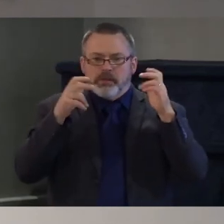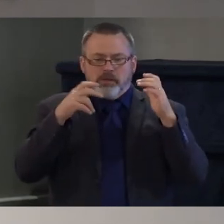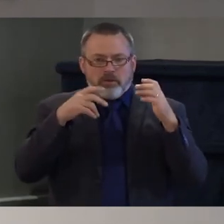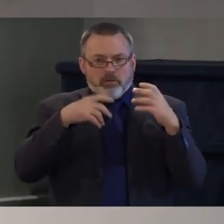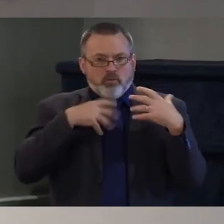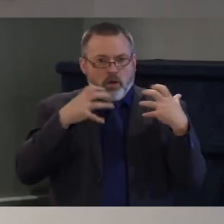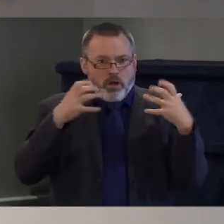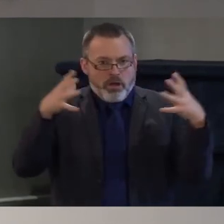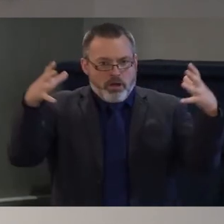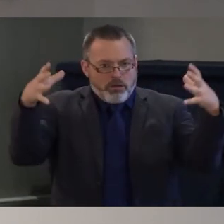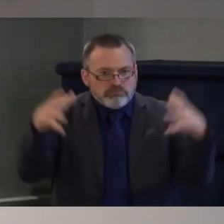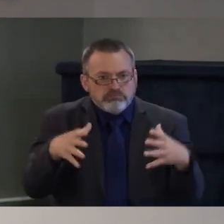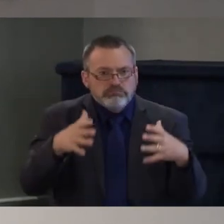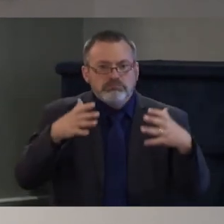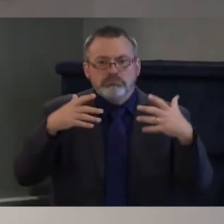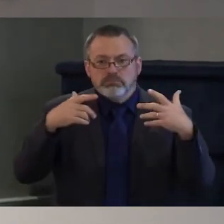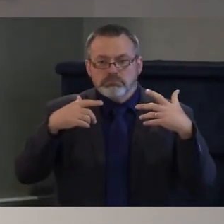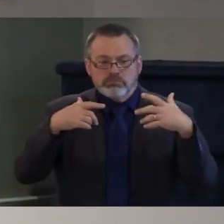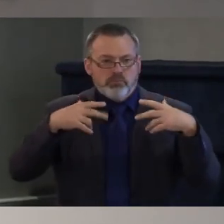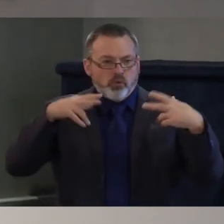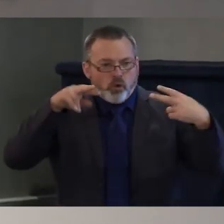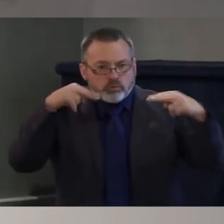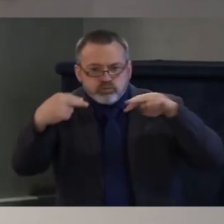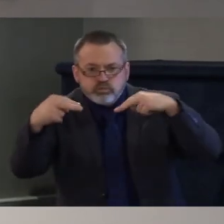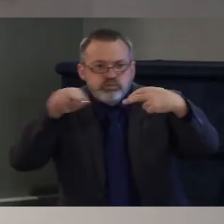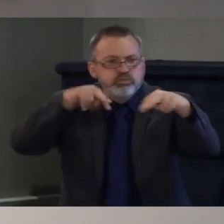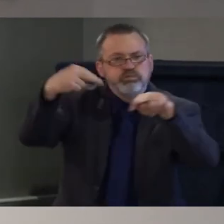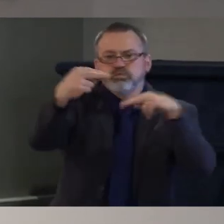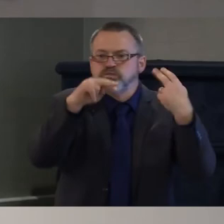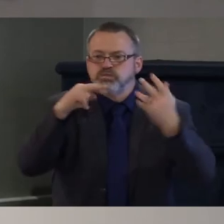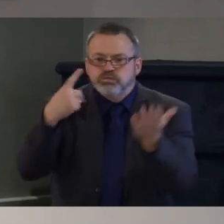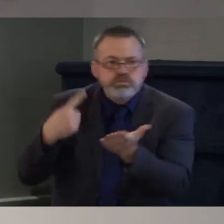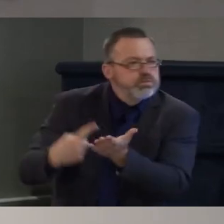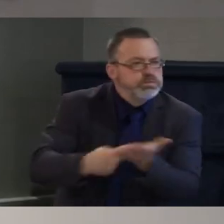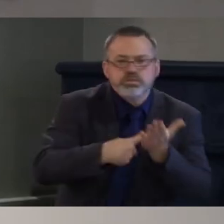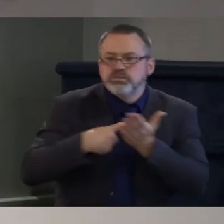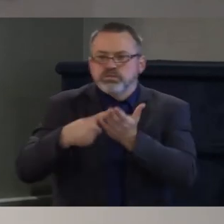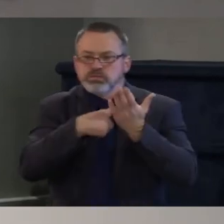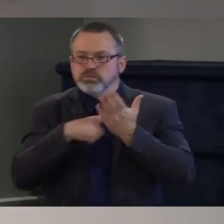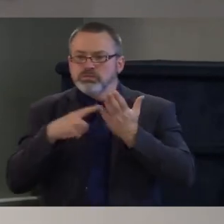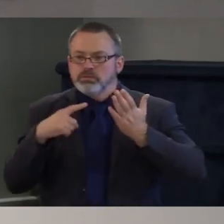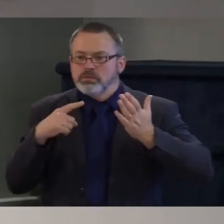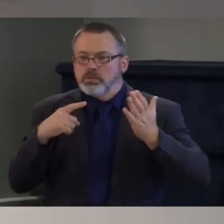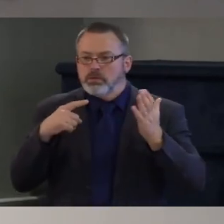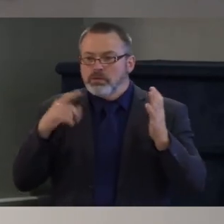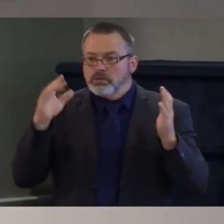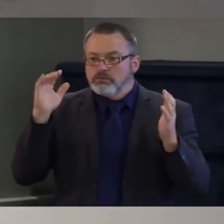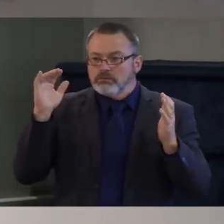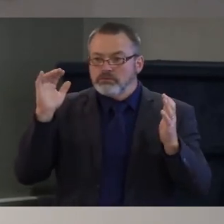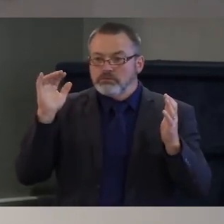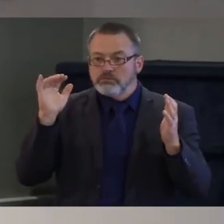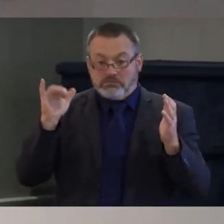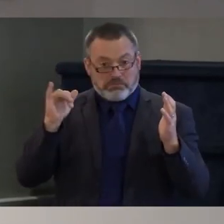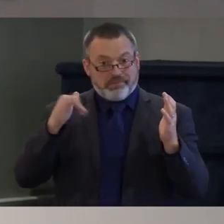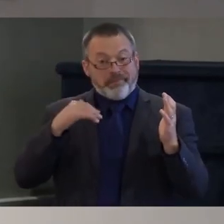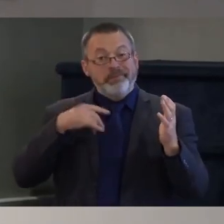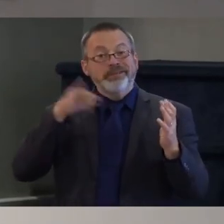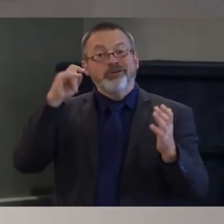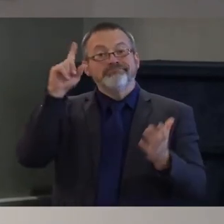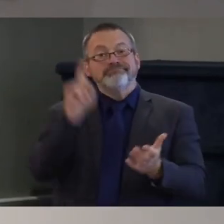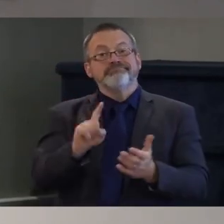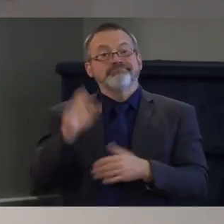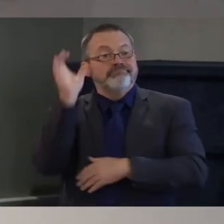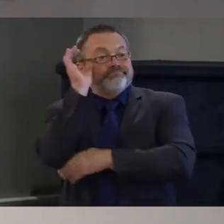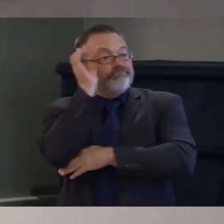that means uh introducing not just a metaphorical seat at the table for people it's actually giving people the power through forums through ballot